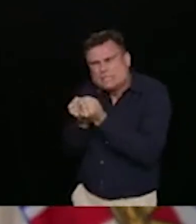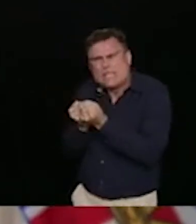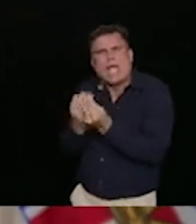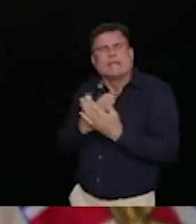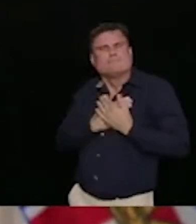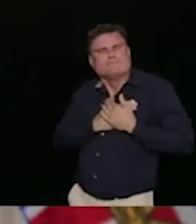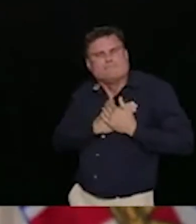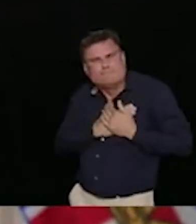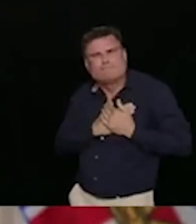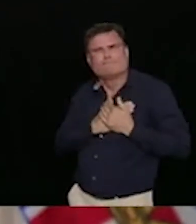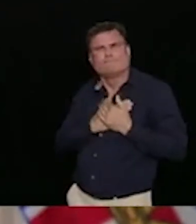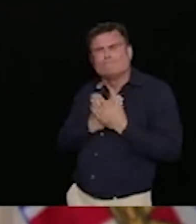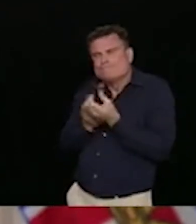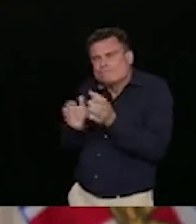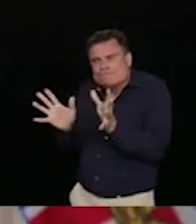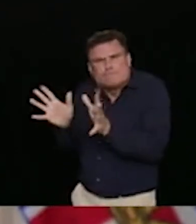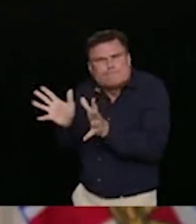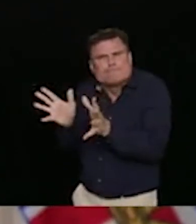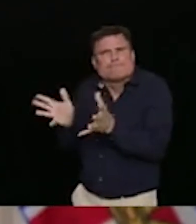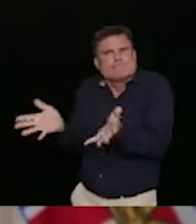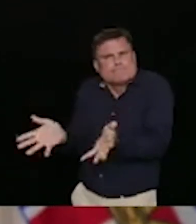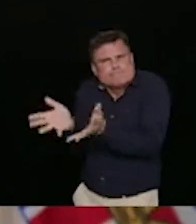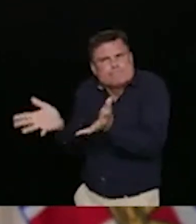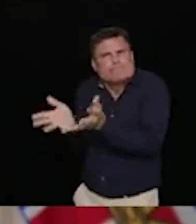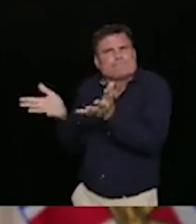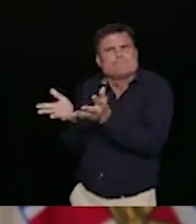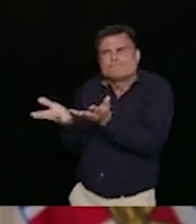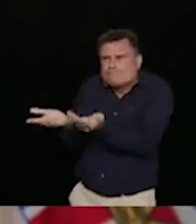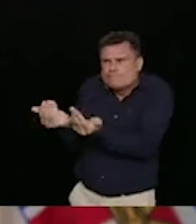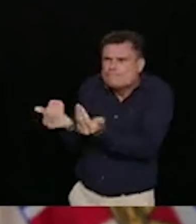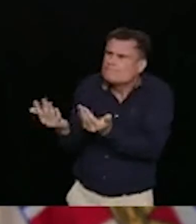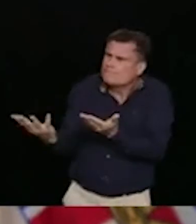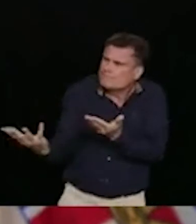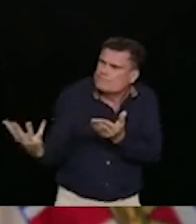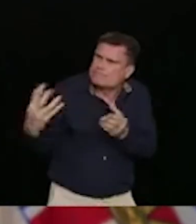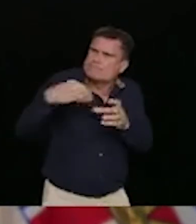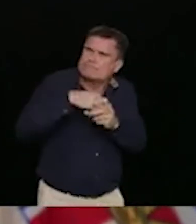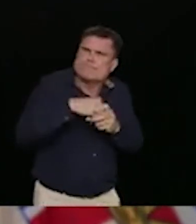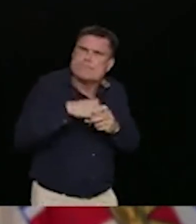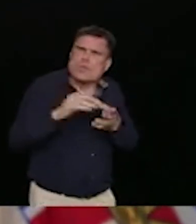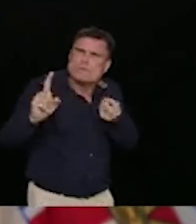people get on their own personal journey of recovery.